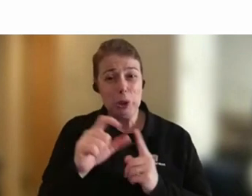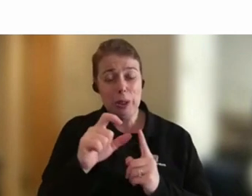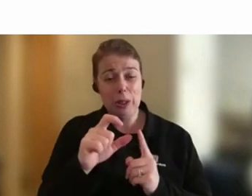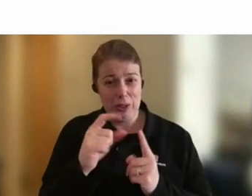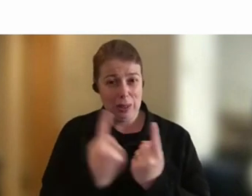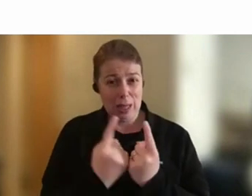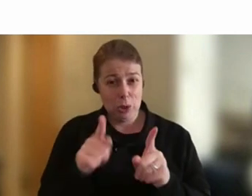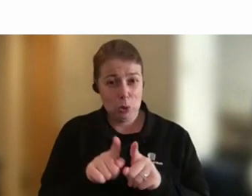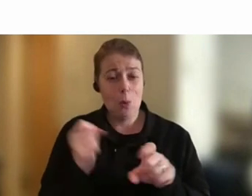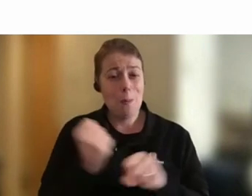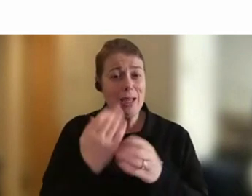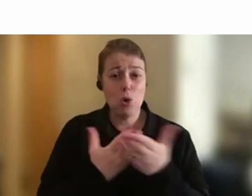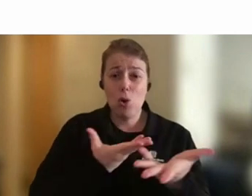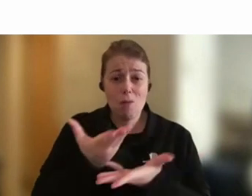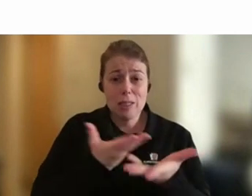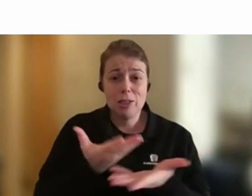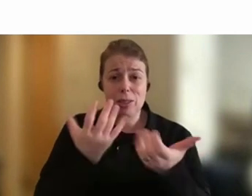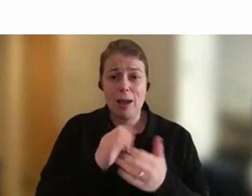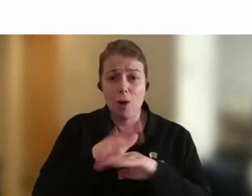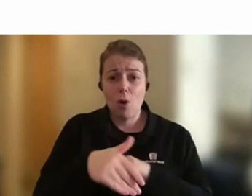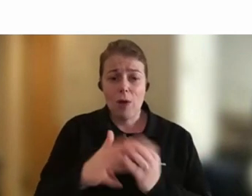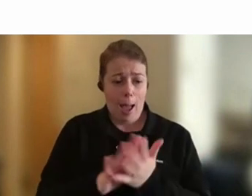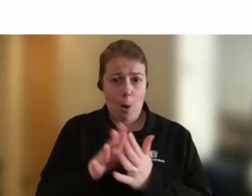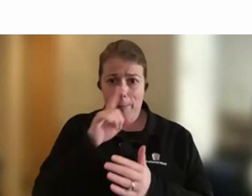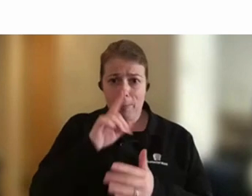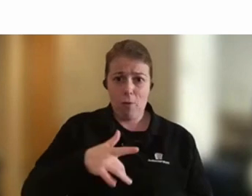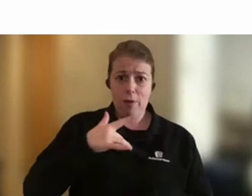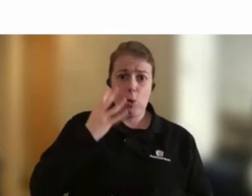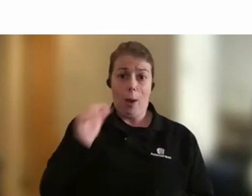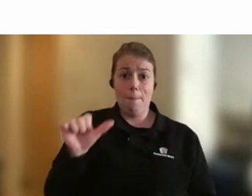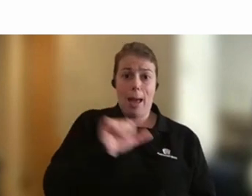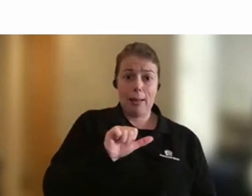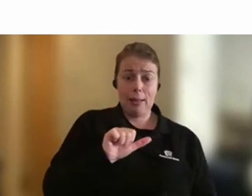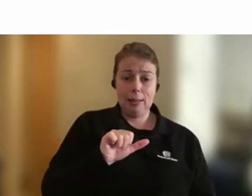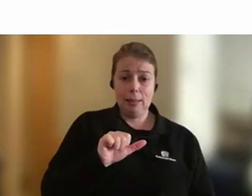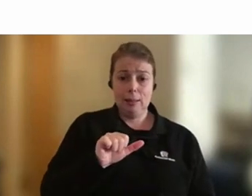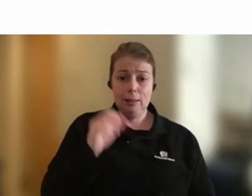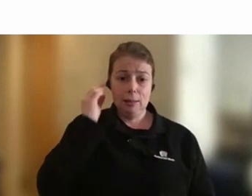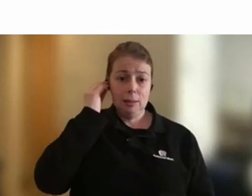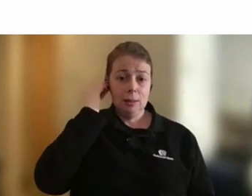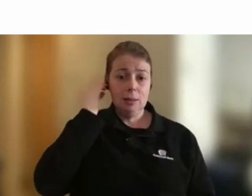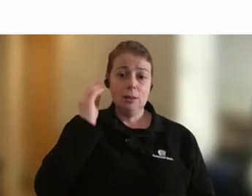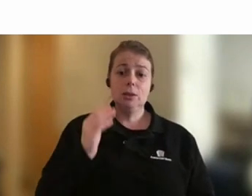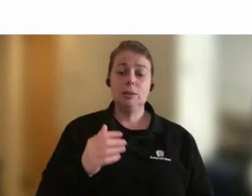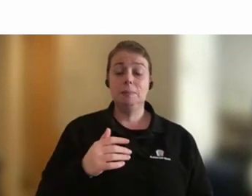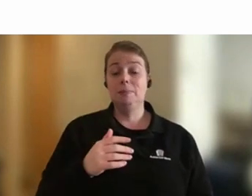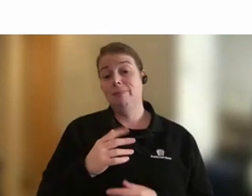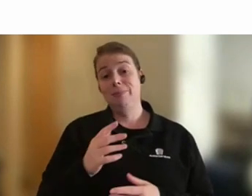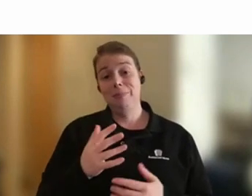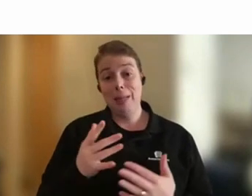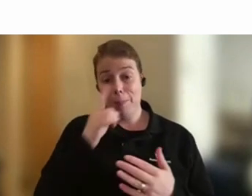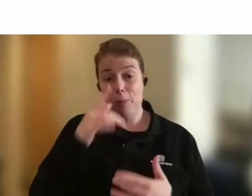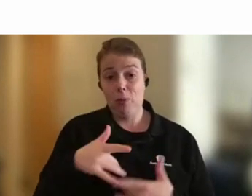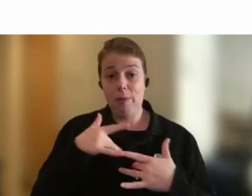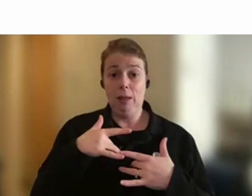again, those conversations about how people are feeling when they come back. Because often people get a bit of a knock to their confidence. And so, again,